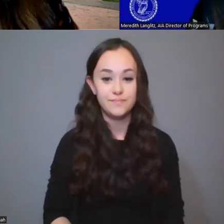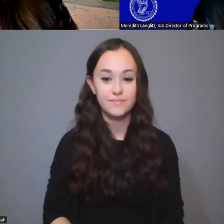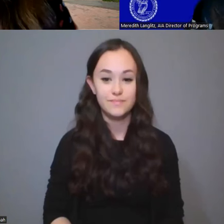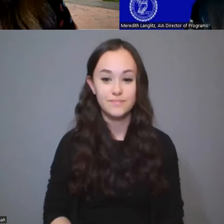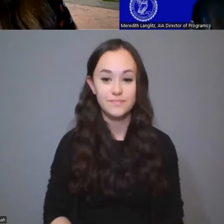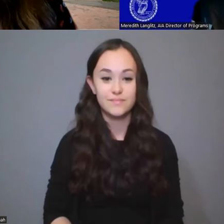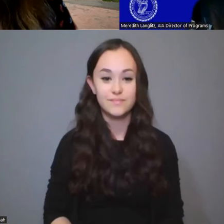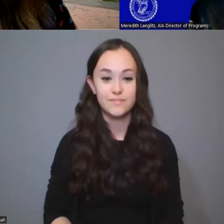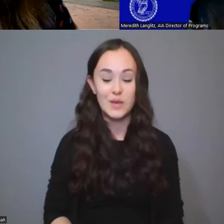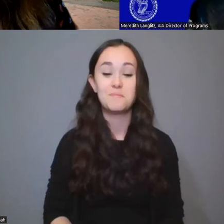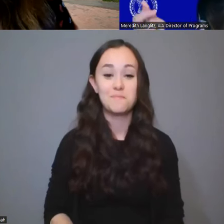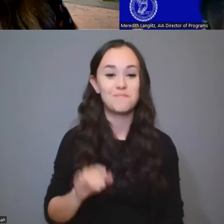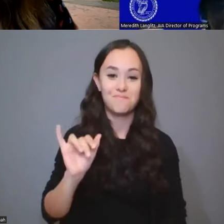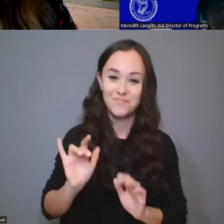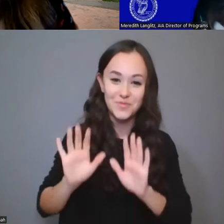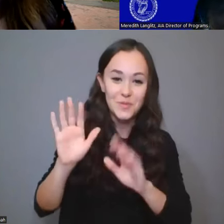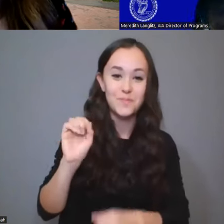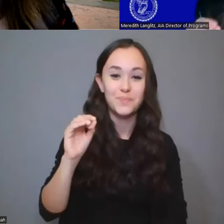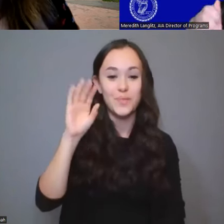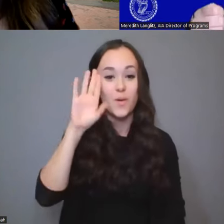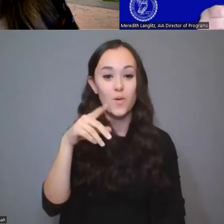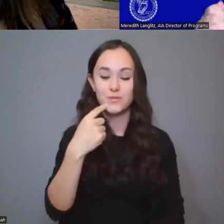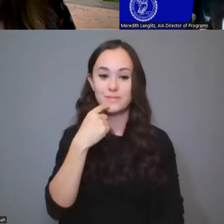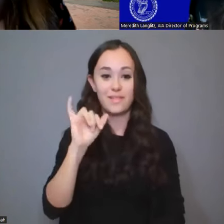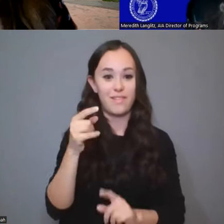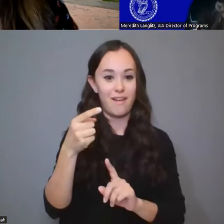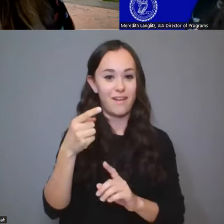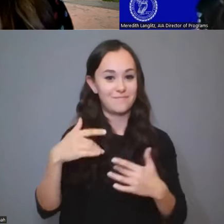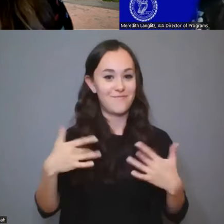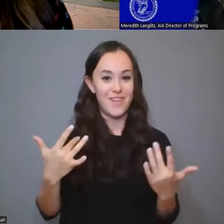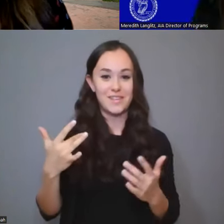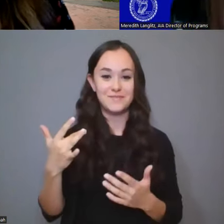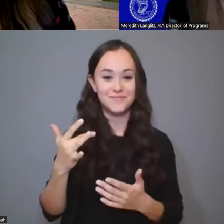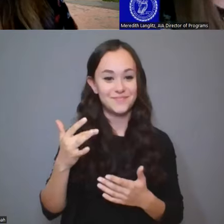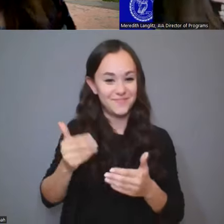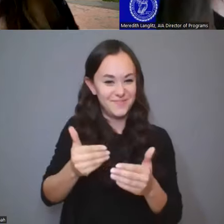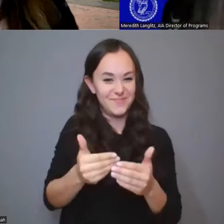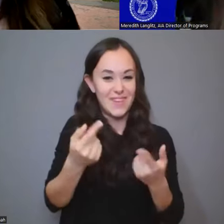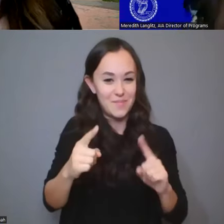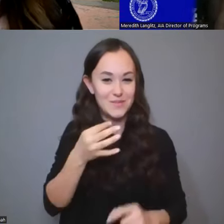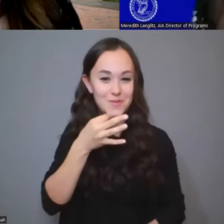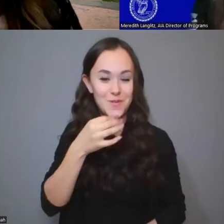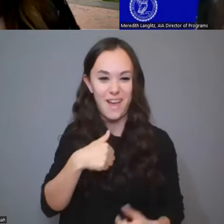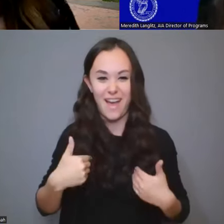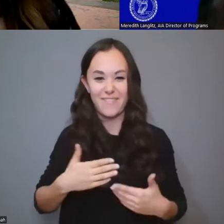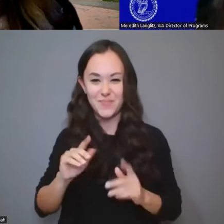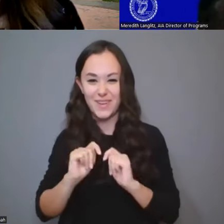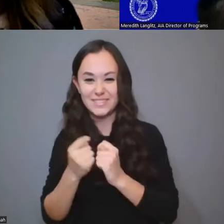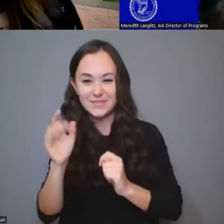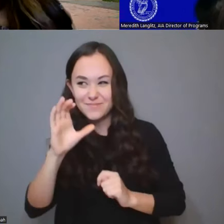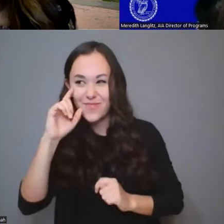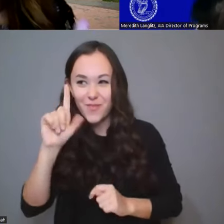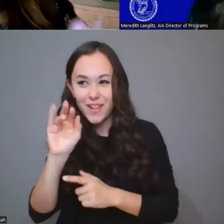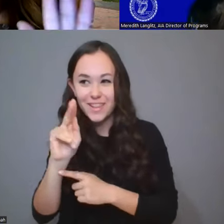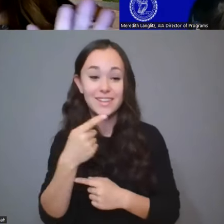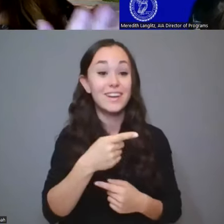Yeah, that's great. So I know you said that event is coming up in October. I've got the AI team looking to see if there's a link they can find a share. I don't think there's a link to it. I don't think there's a link